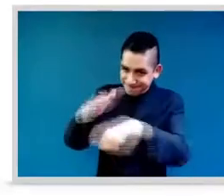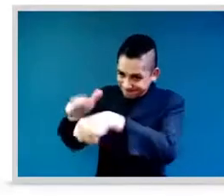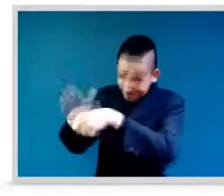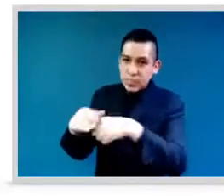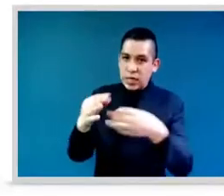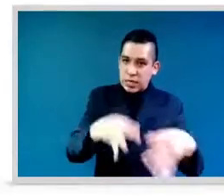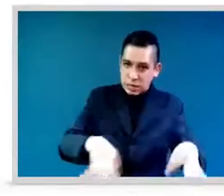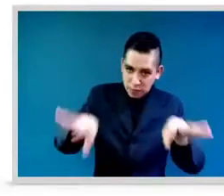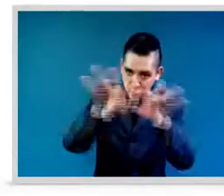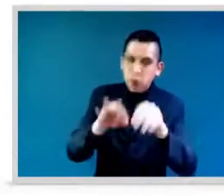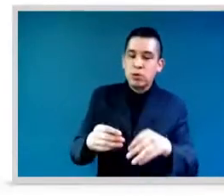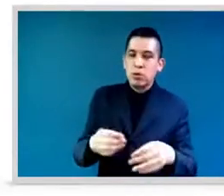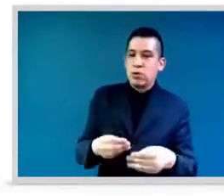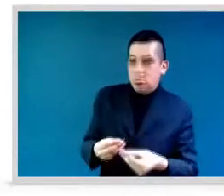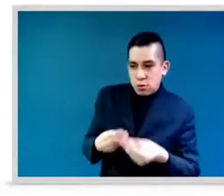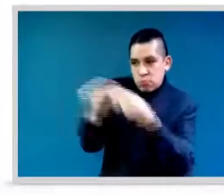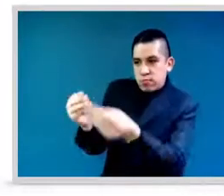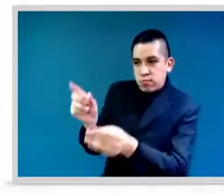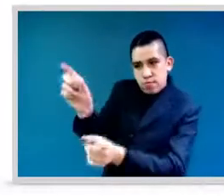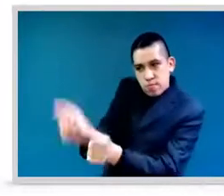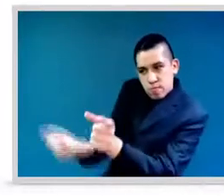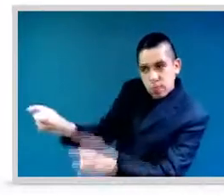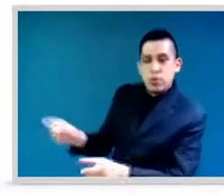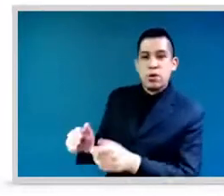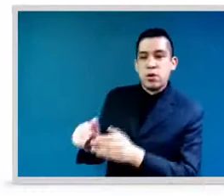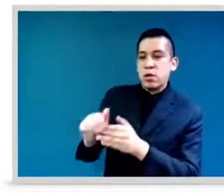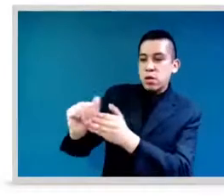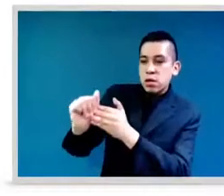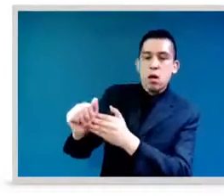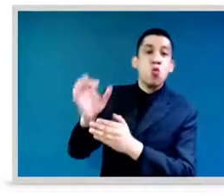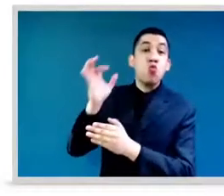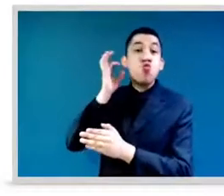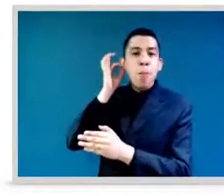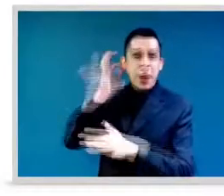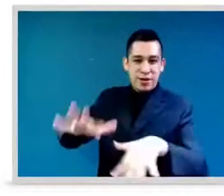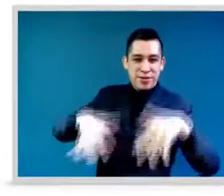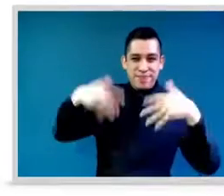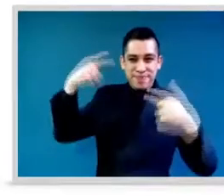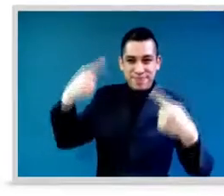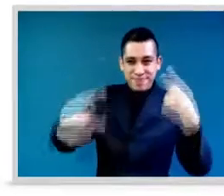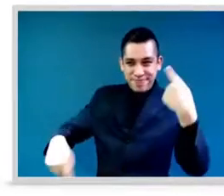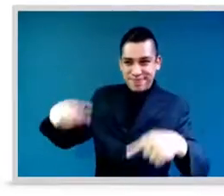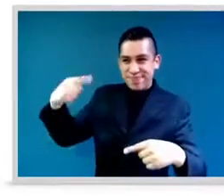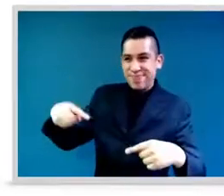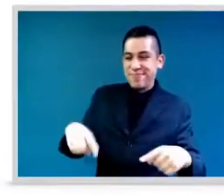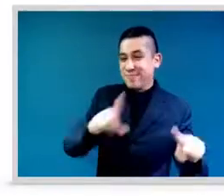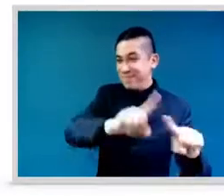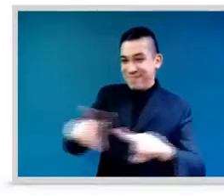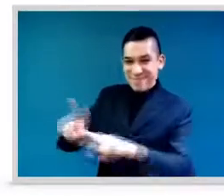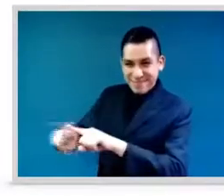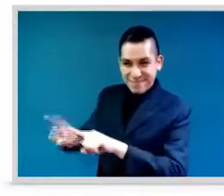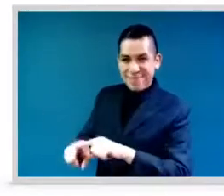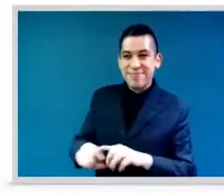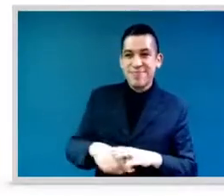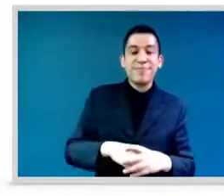34 of the candidates are women out of 33, but they are there. And I think it's our role as well to recognize that they are in these spaces. They are